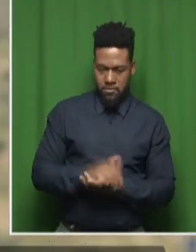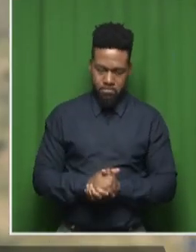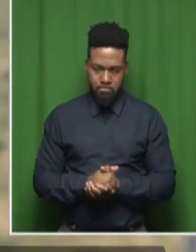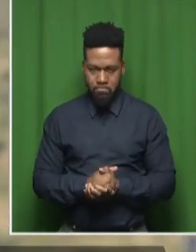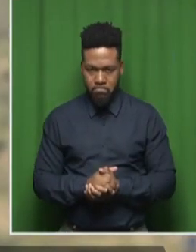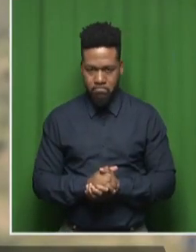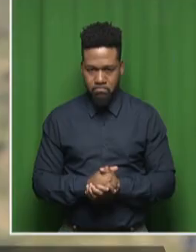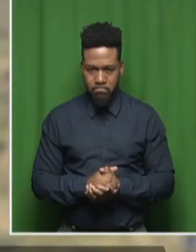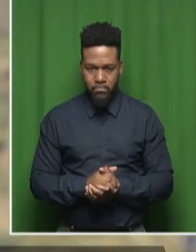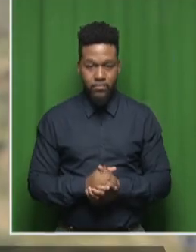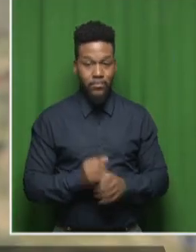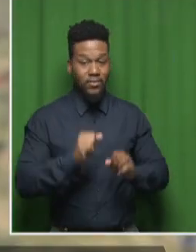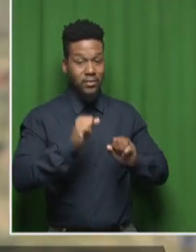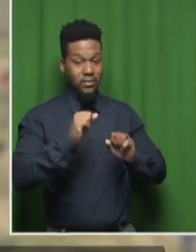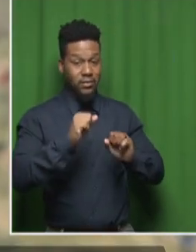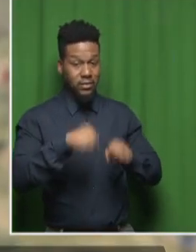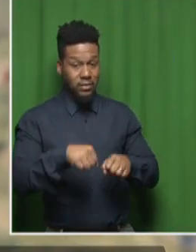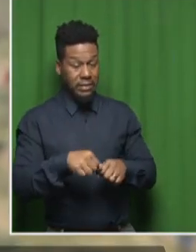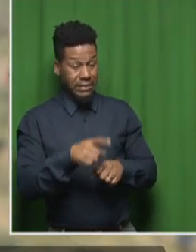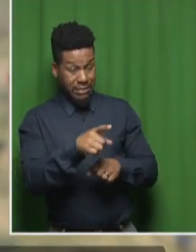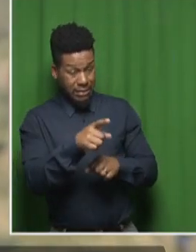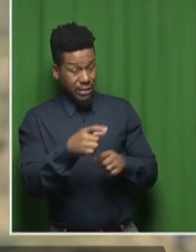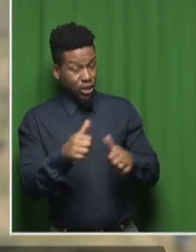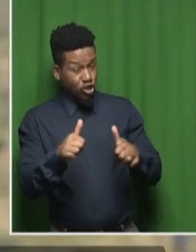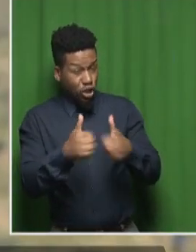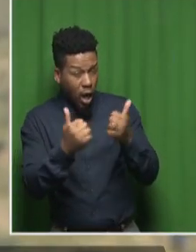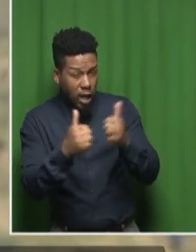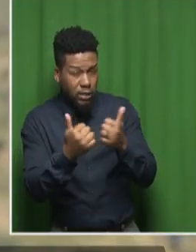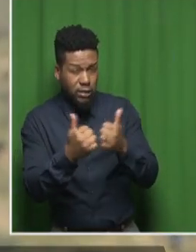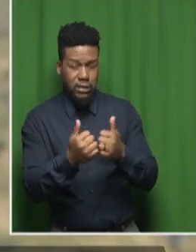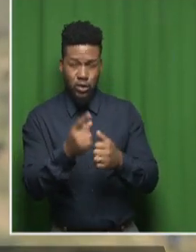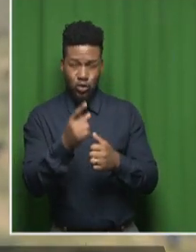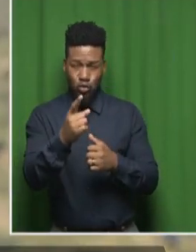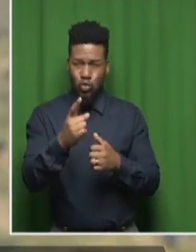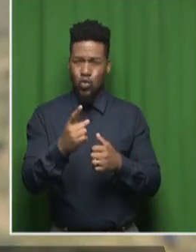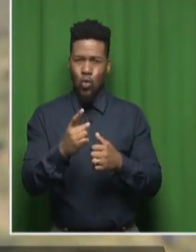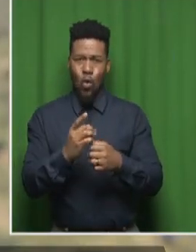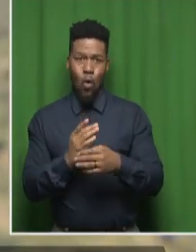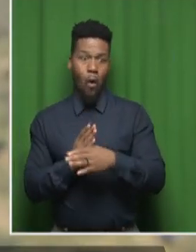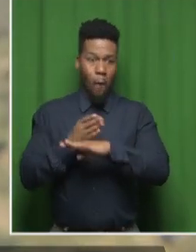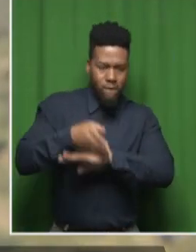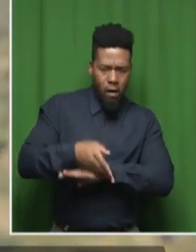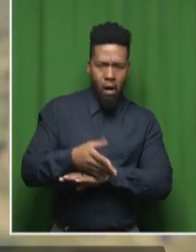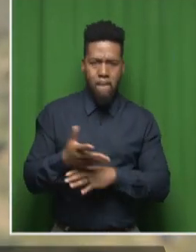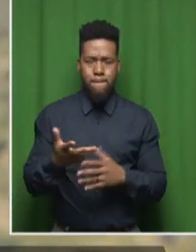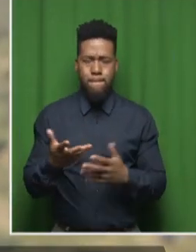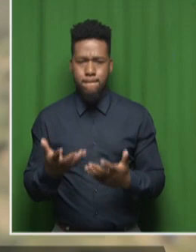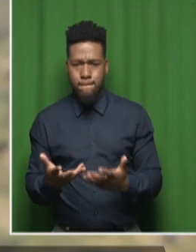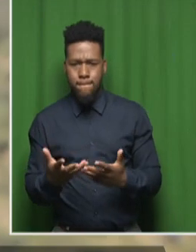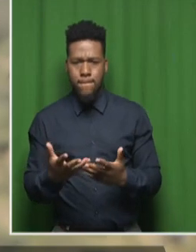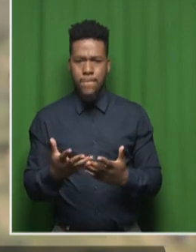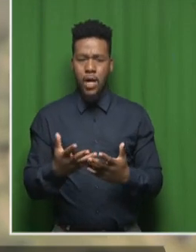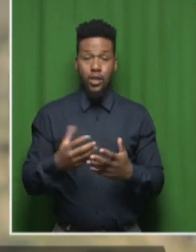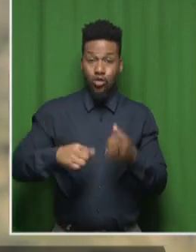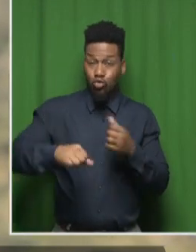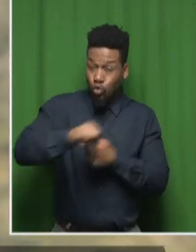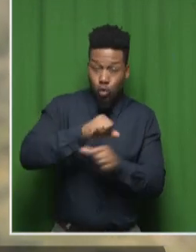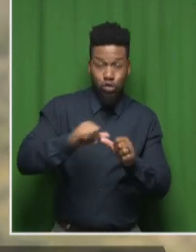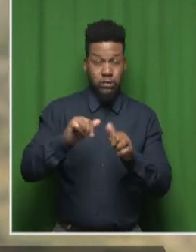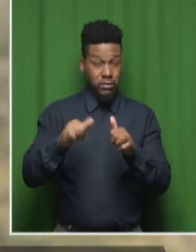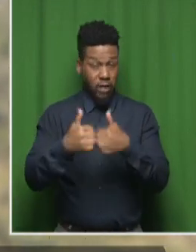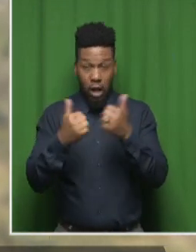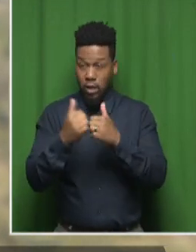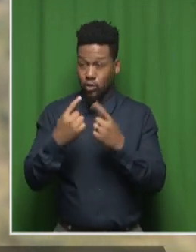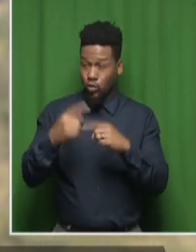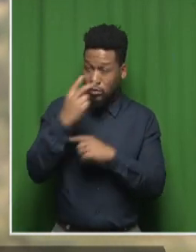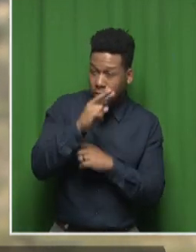The inertia that you would have had to overcome, the challenges as well, just given the reality and the social ills that we are seeing,